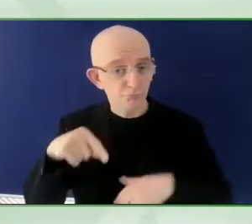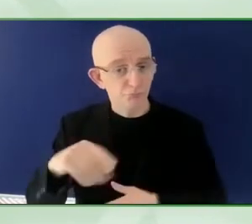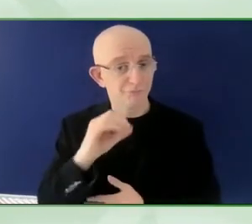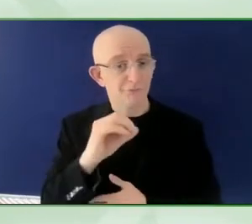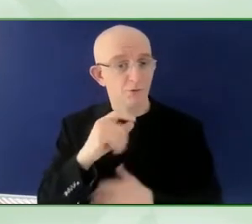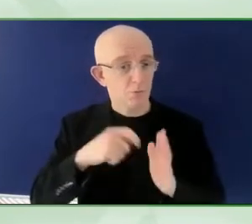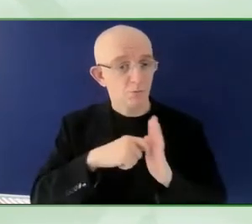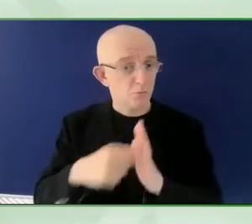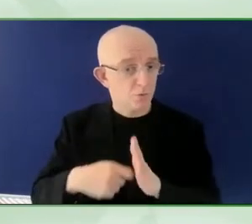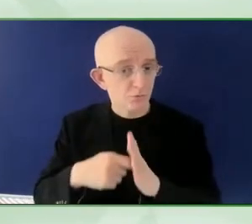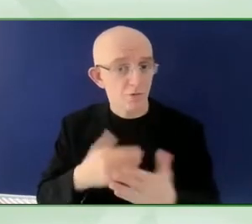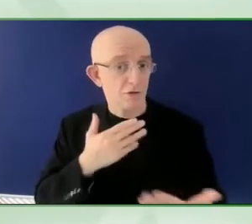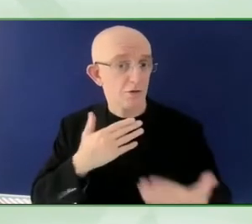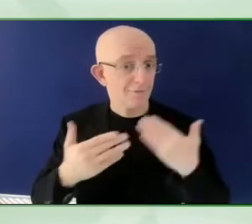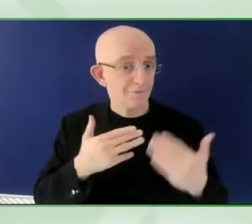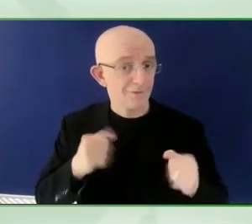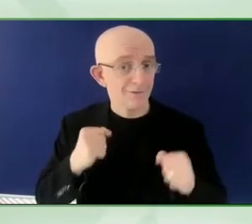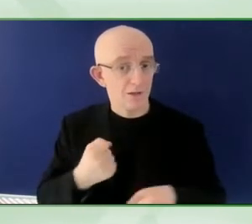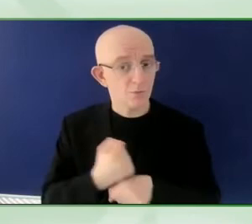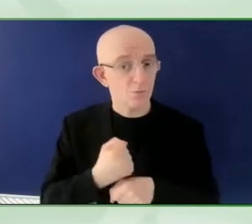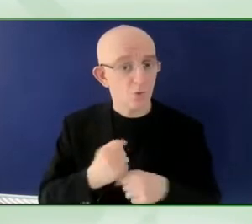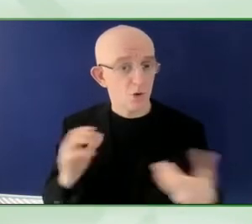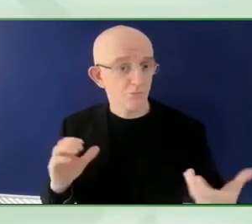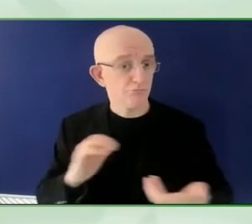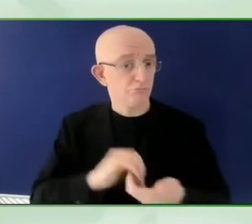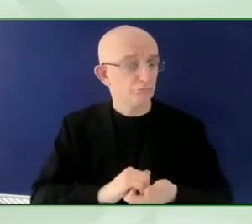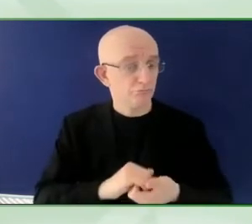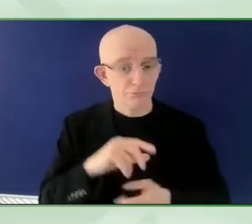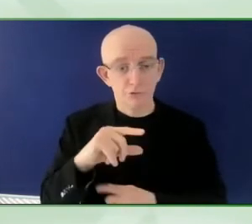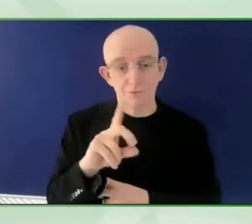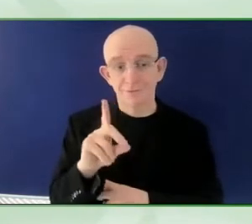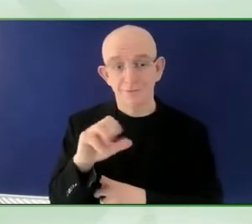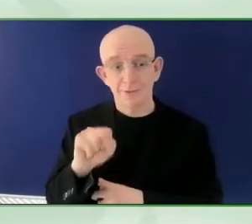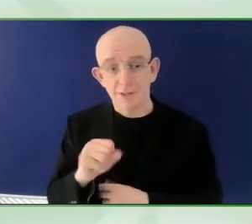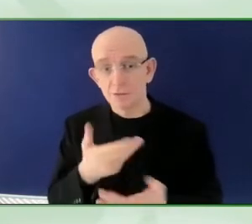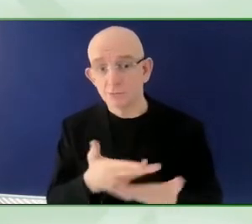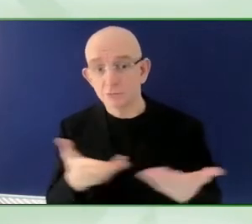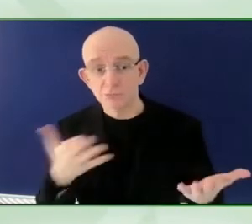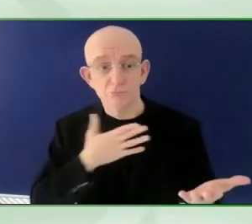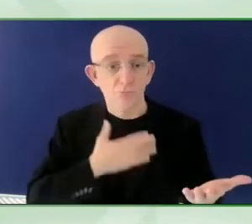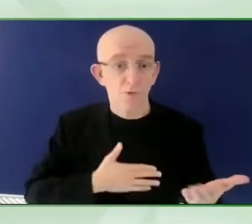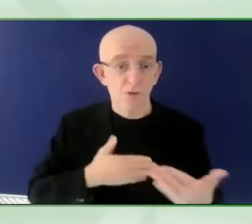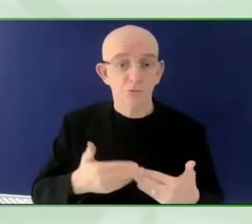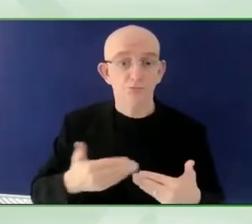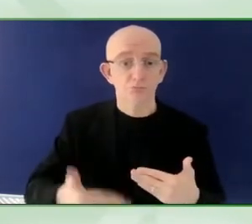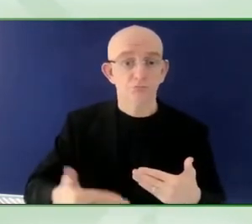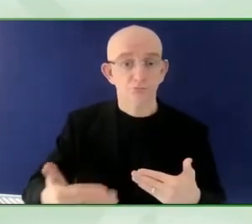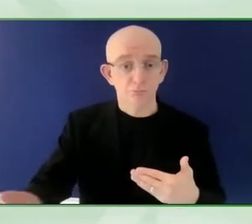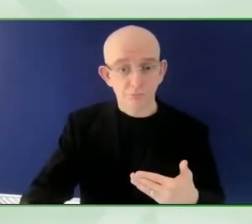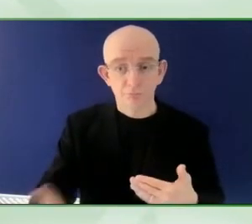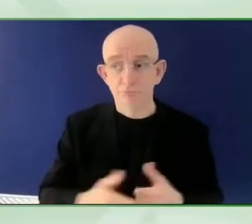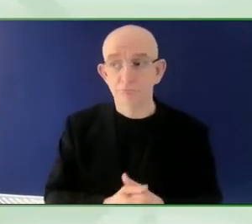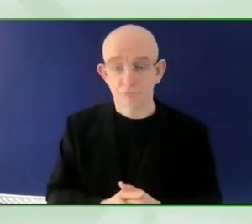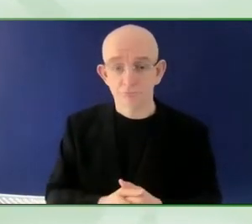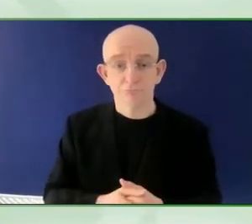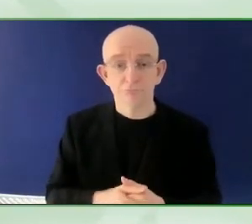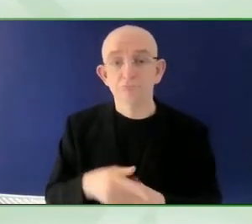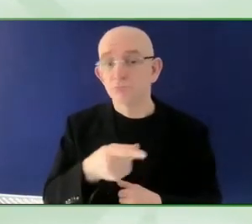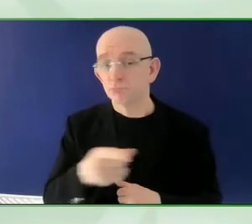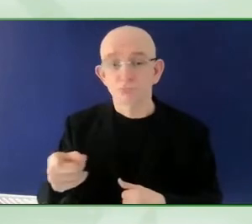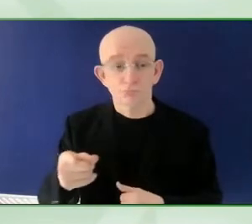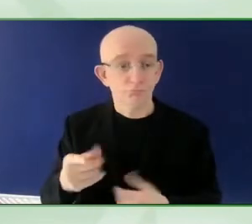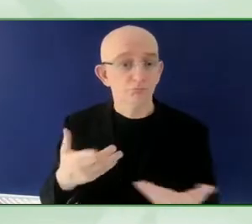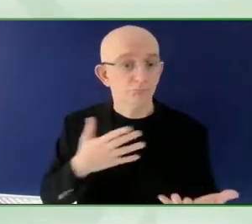partnered with the GDS. And yeah, congratulations that you pulled this off as a conference organization. Organize